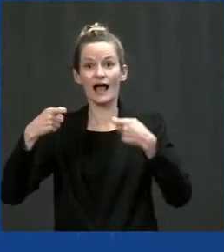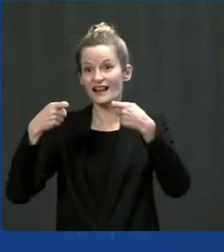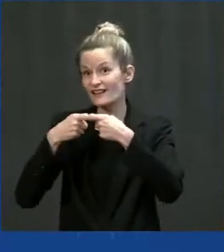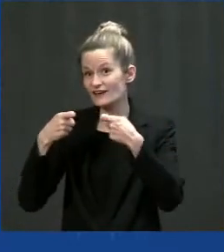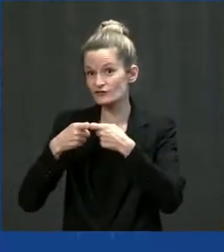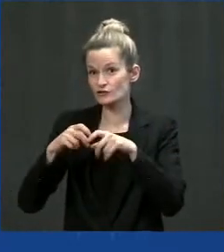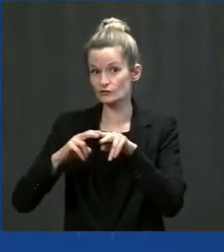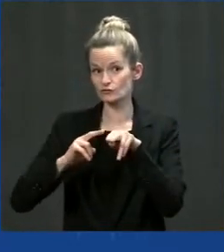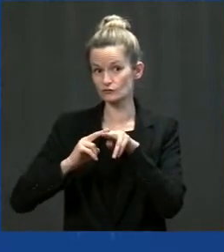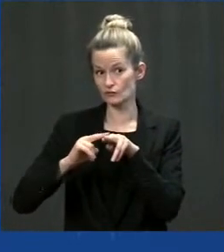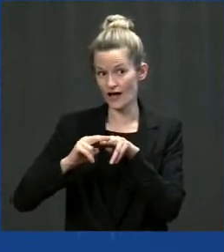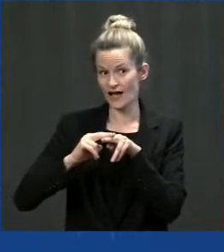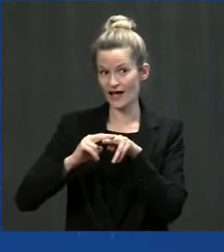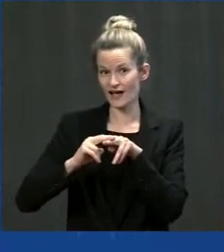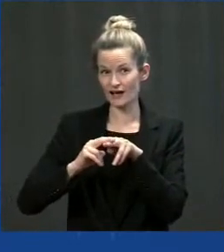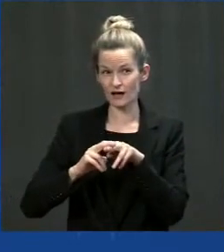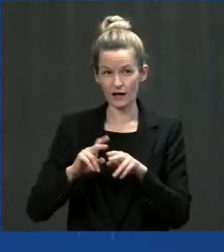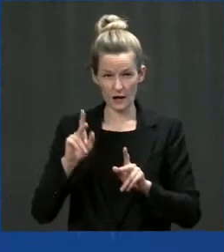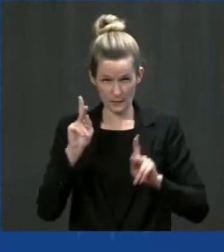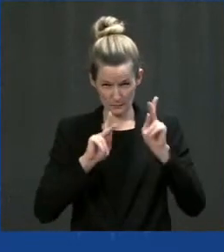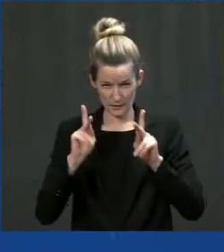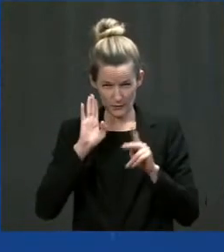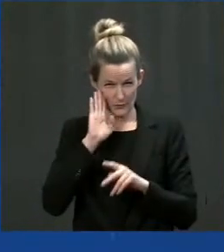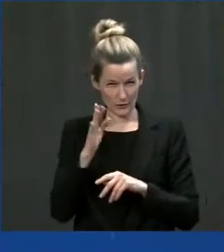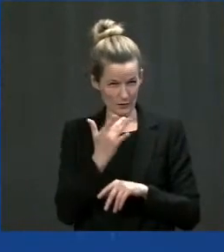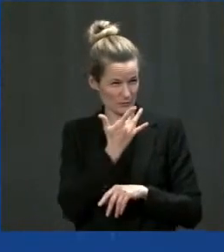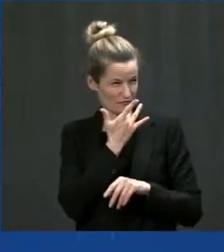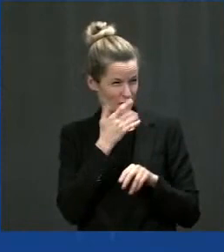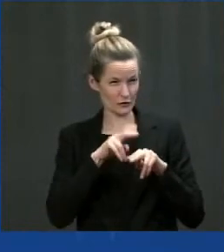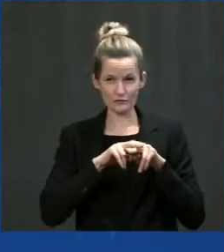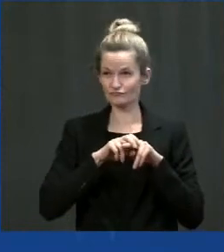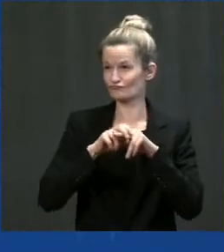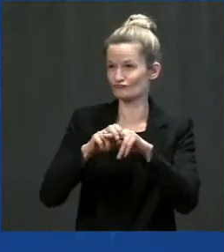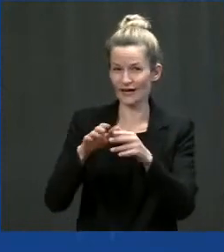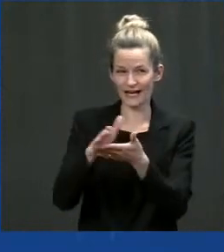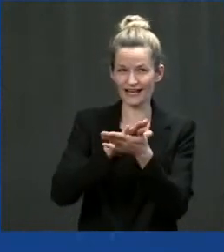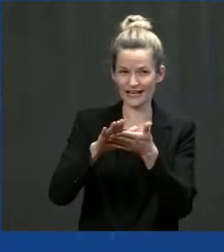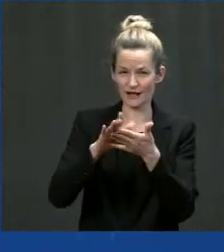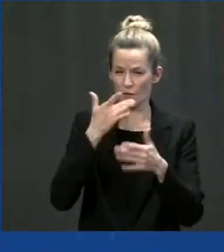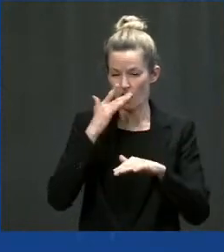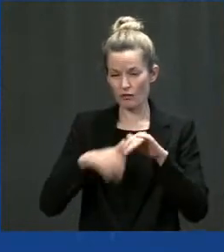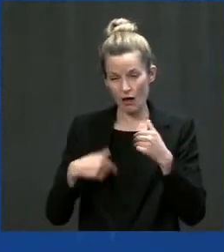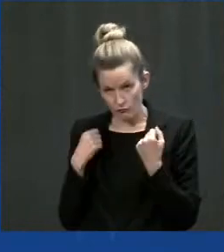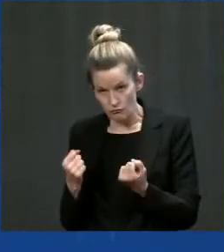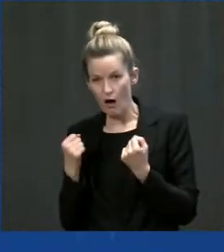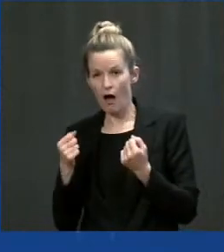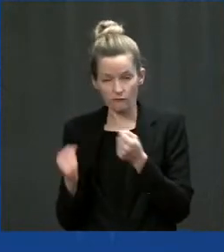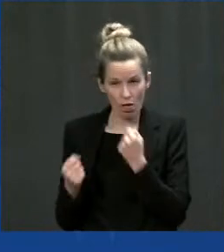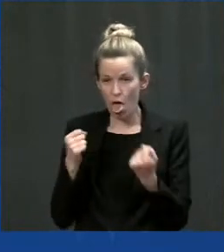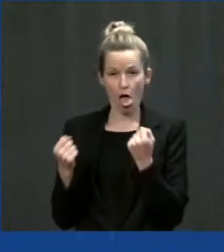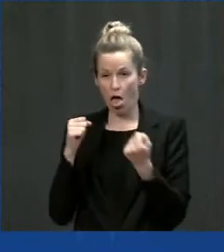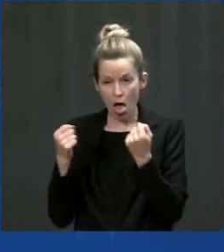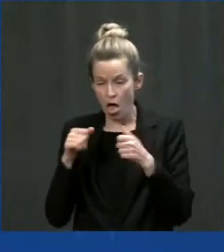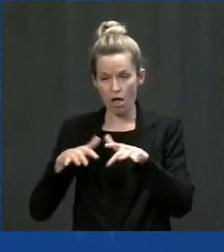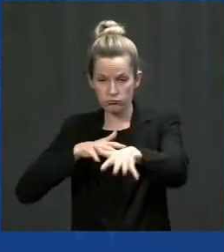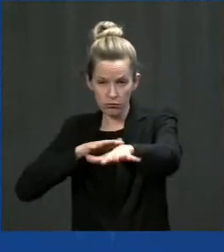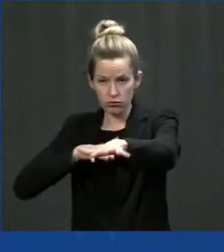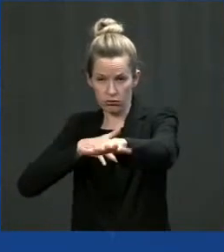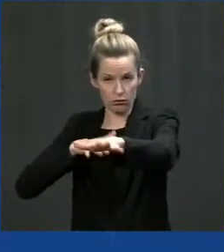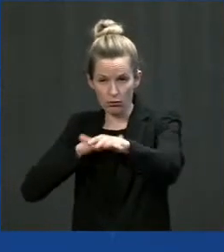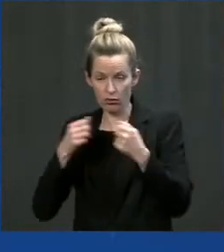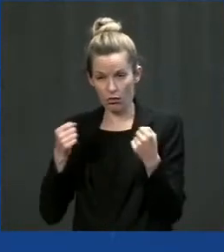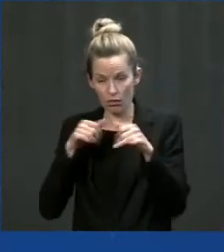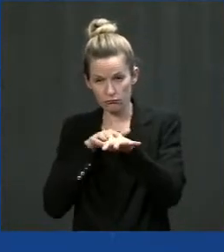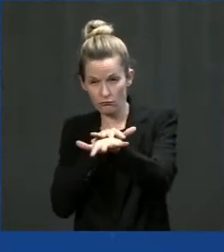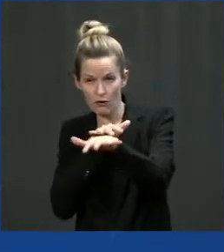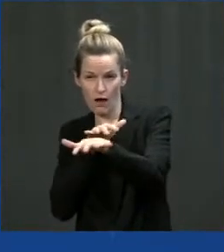talking about electric. And we're talking about being able to transform and impact on the air quality in your area, because of the geographic